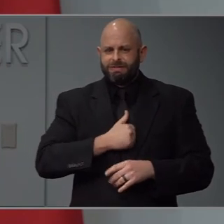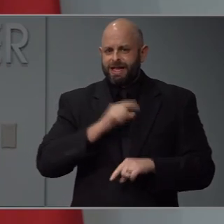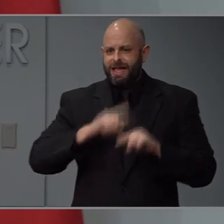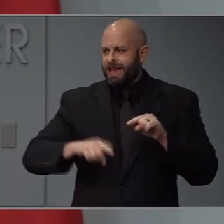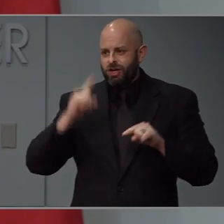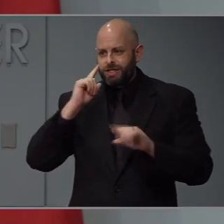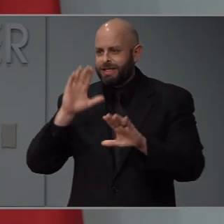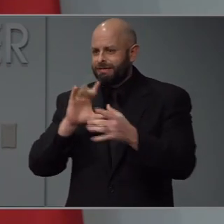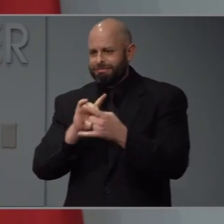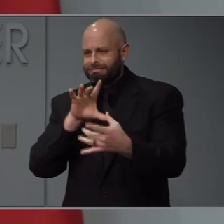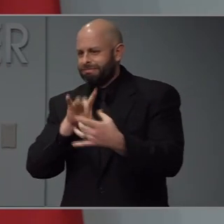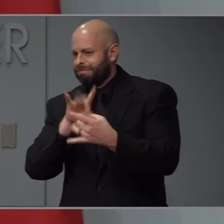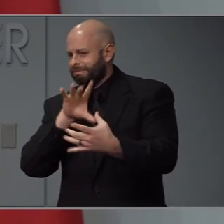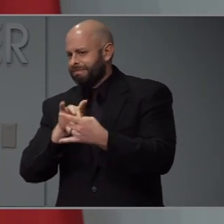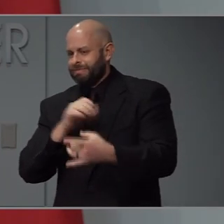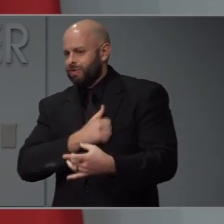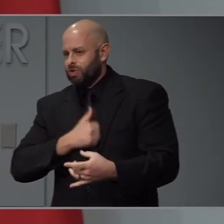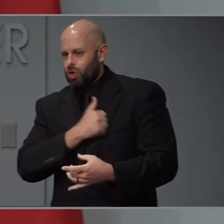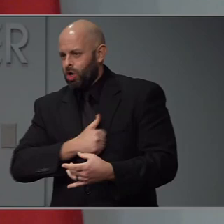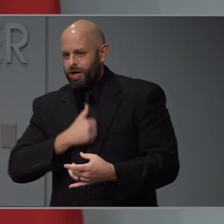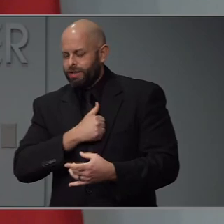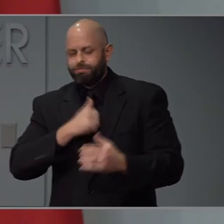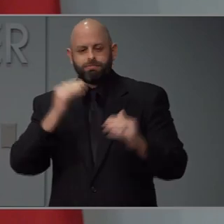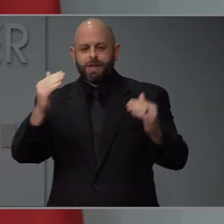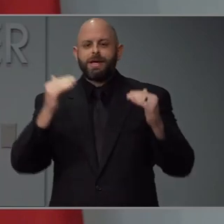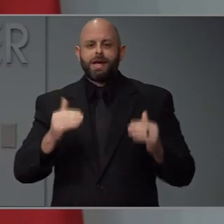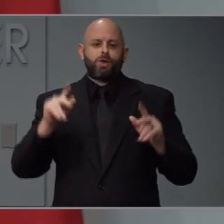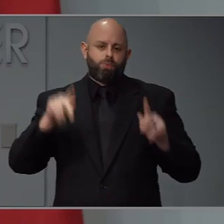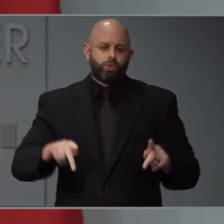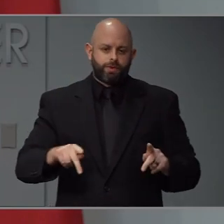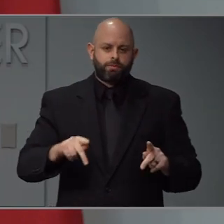Thank you there. You're breaking up a bit. Oop.